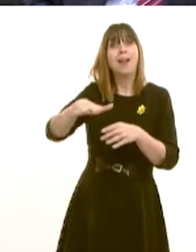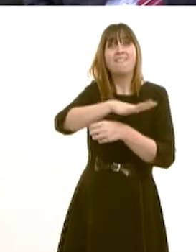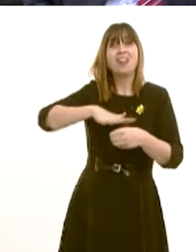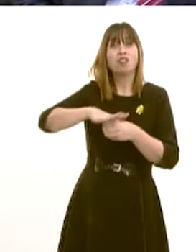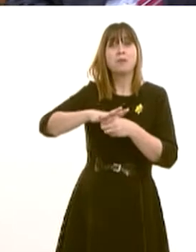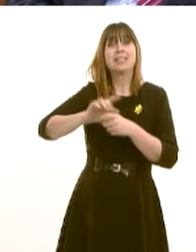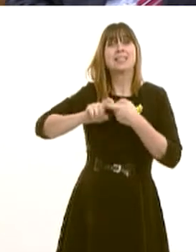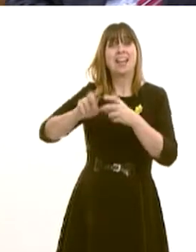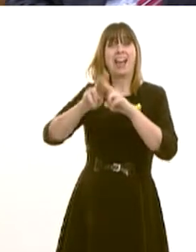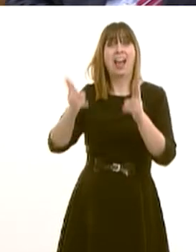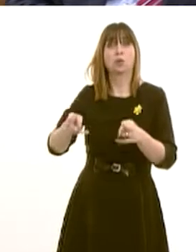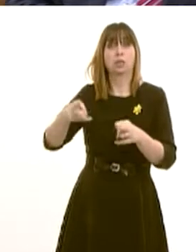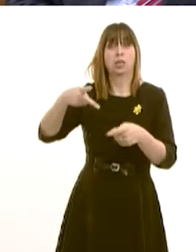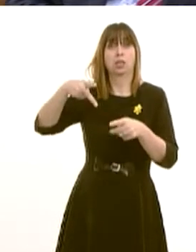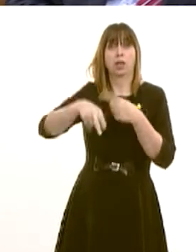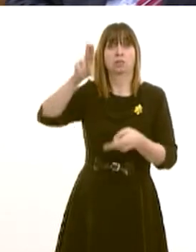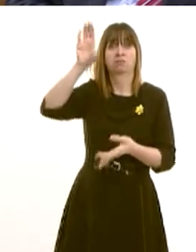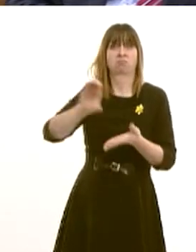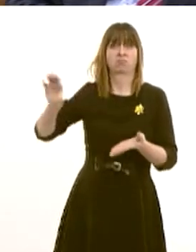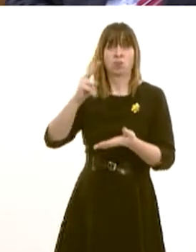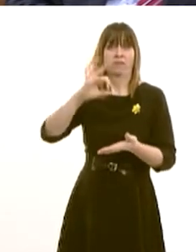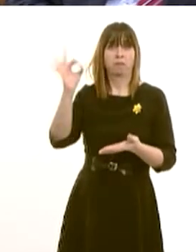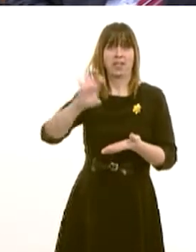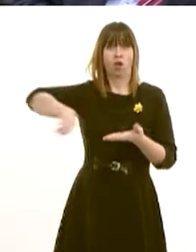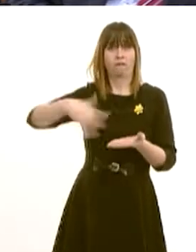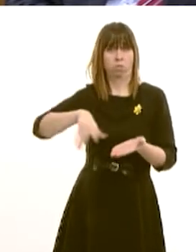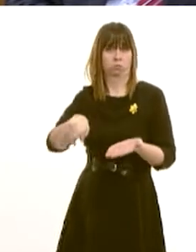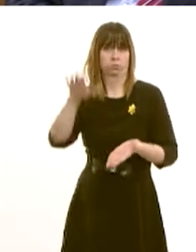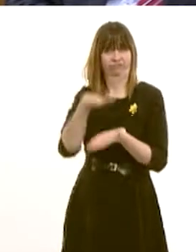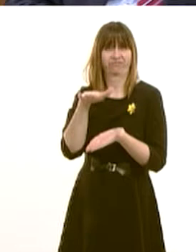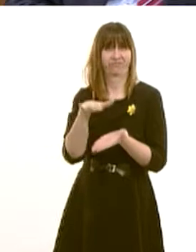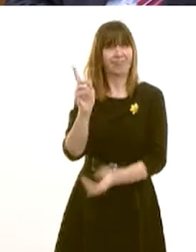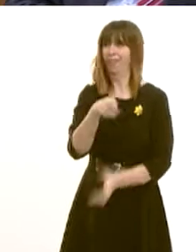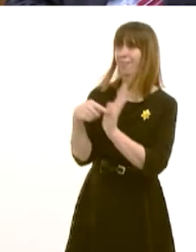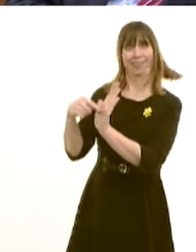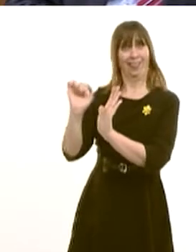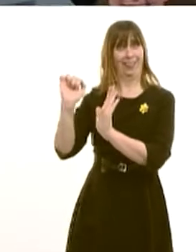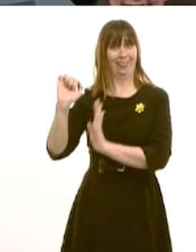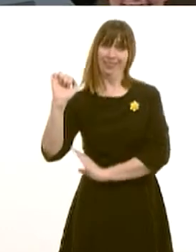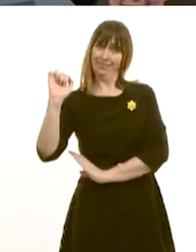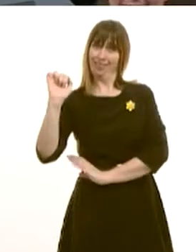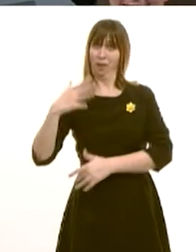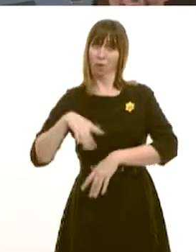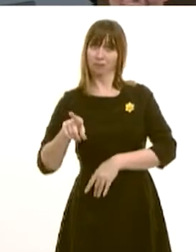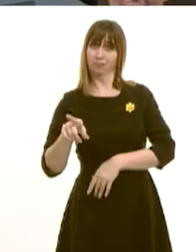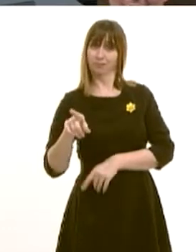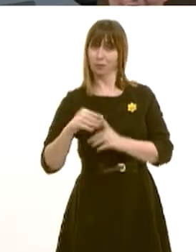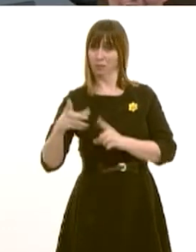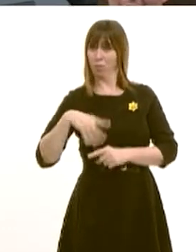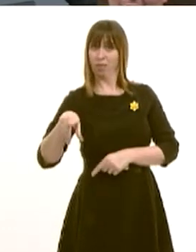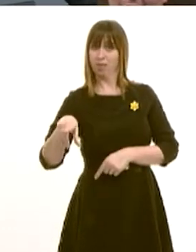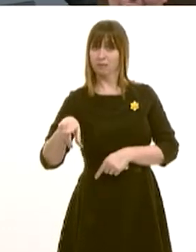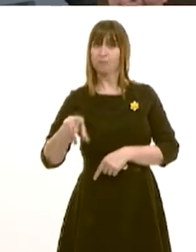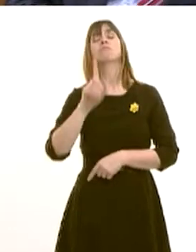25%. There we are. Just to remind us all of where they actually stand on this. And I have to